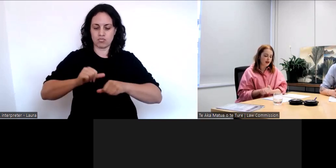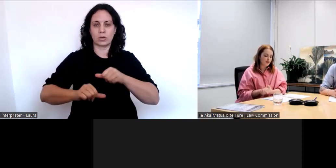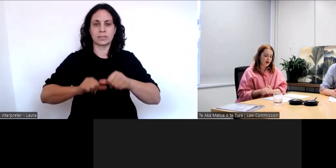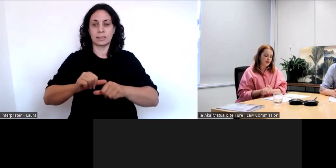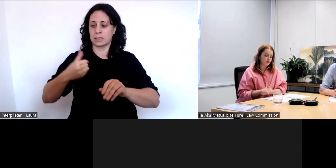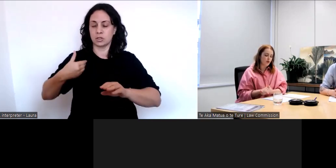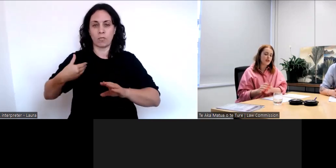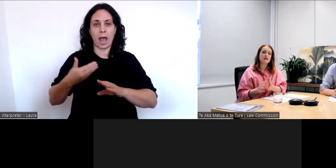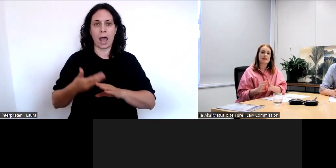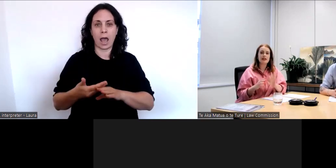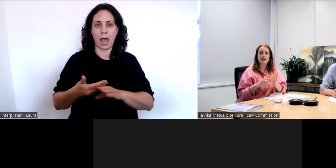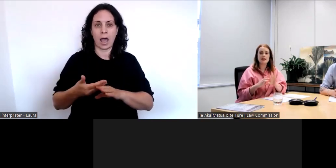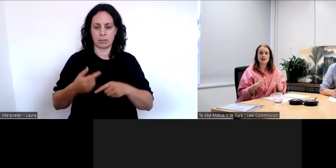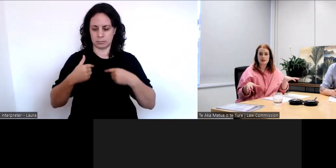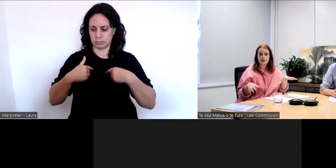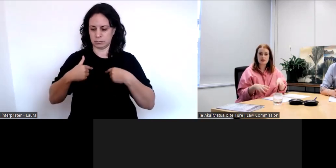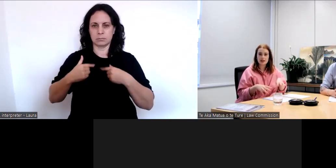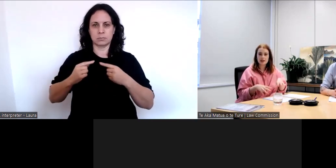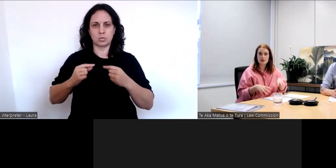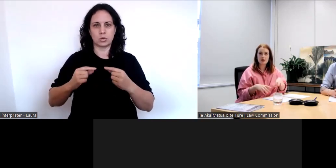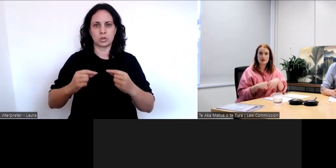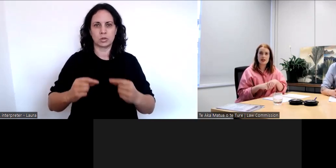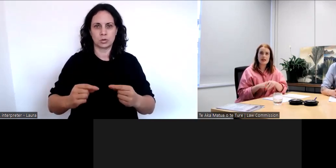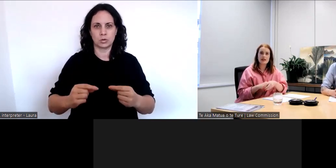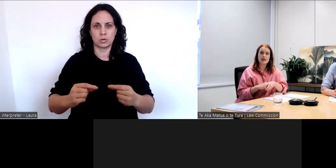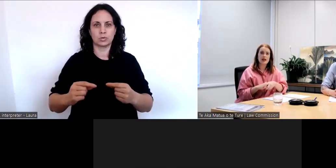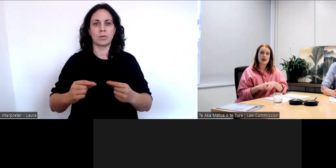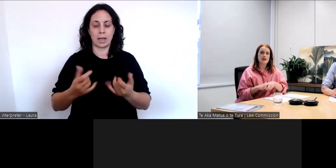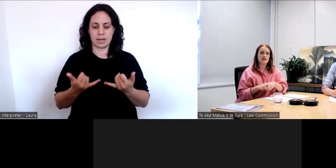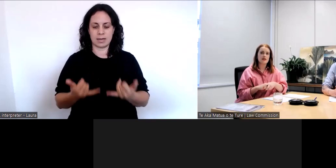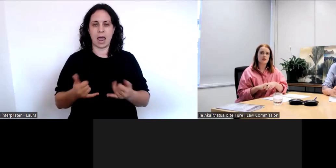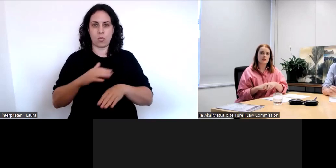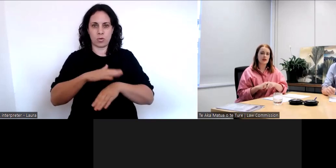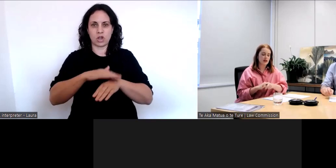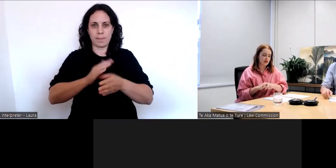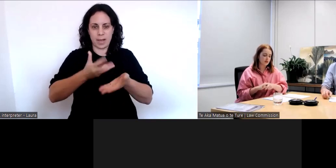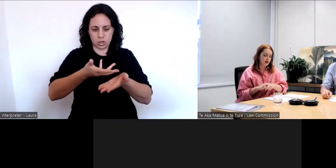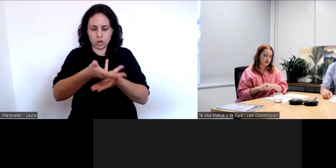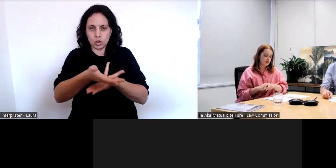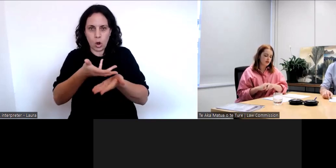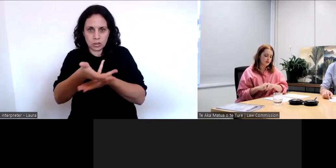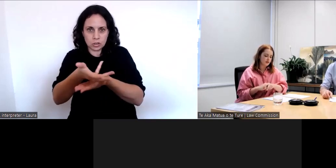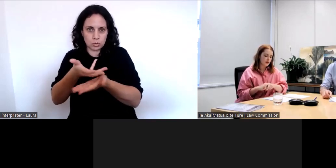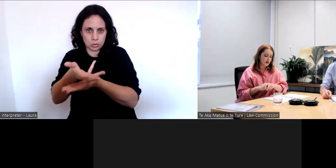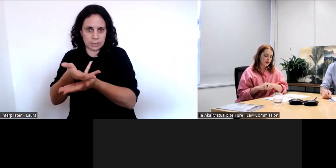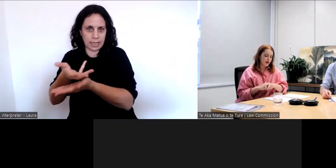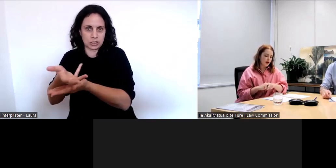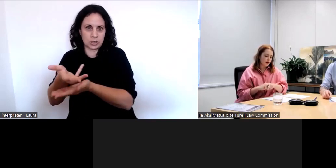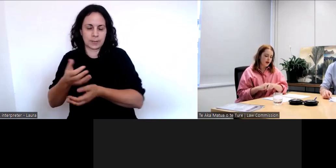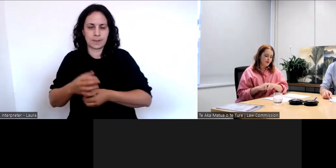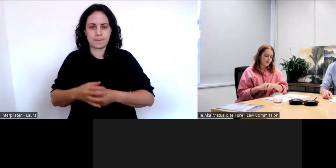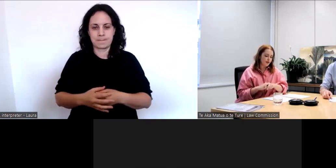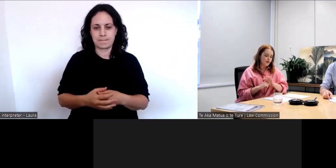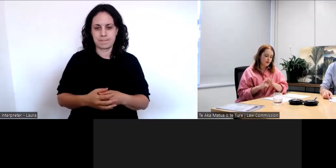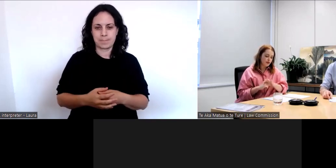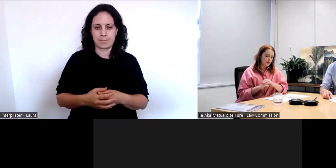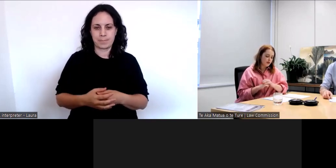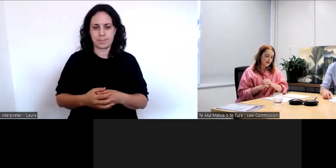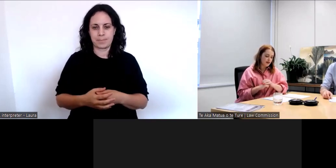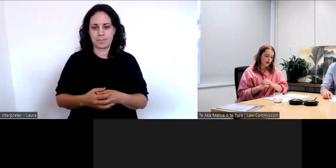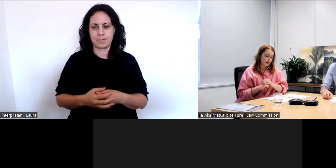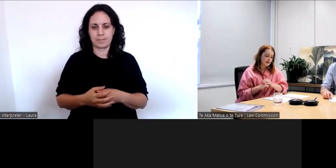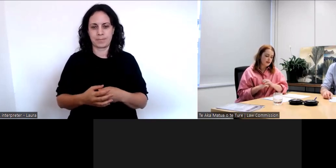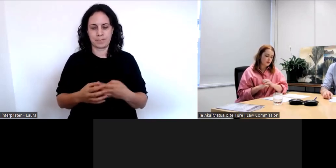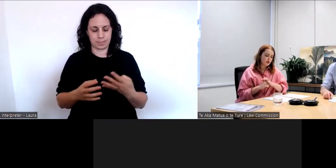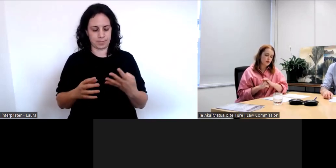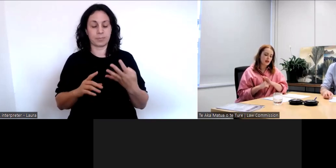far and what we're doing in this consultation process that this webinar is a part of. And the fourth